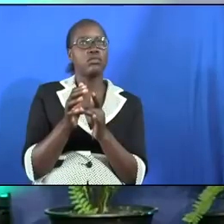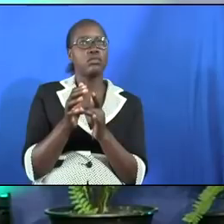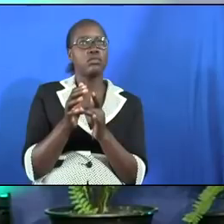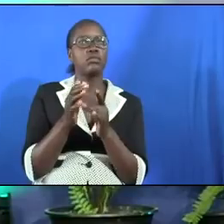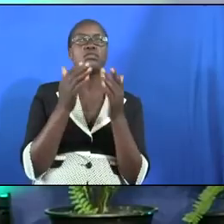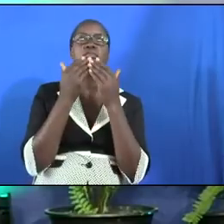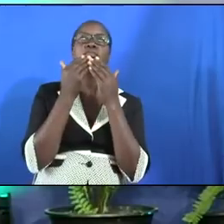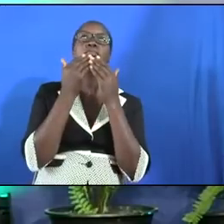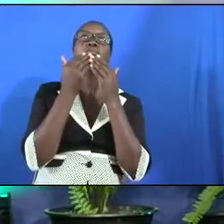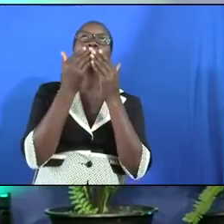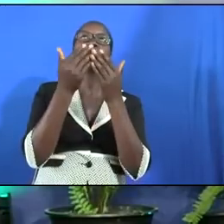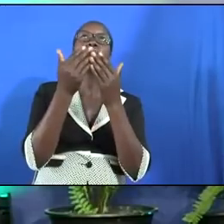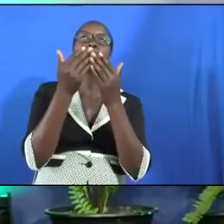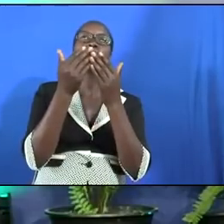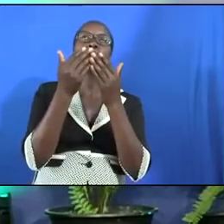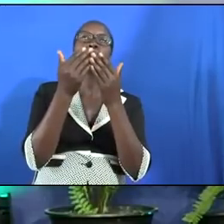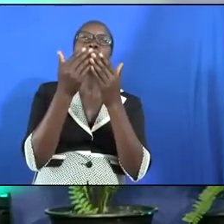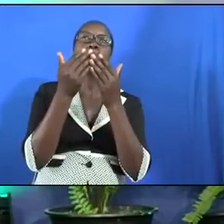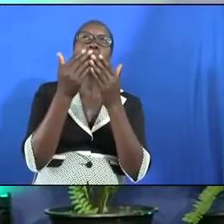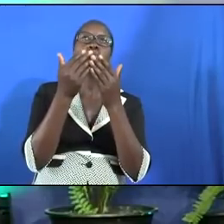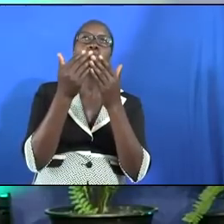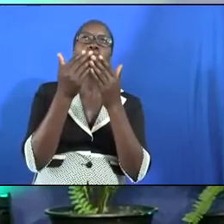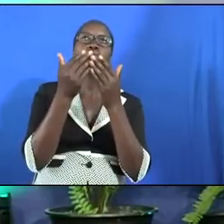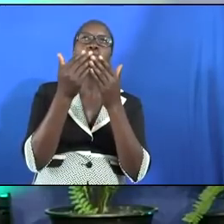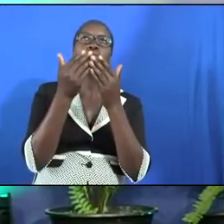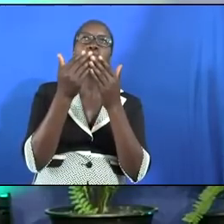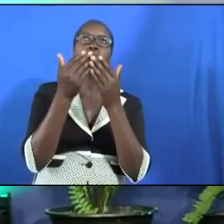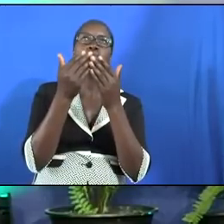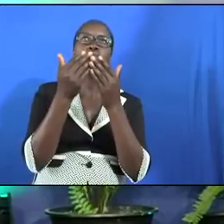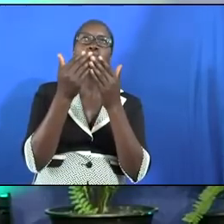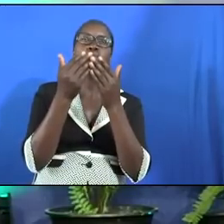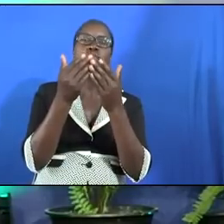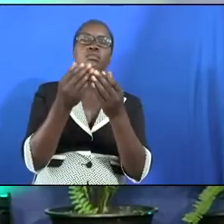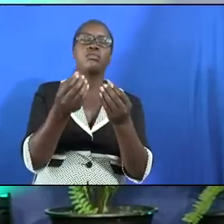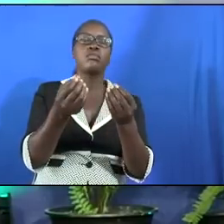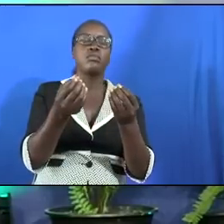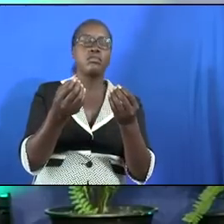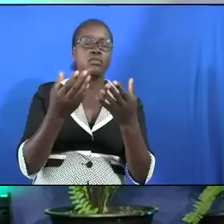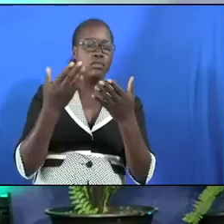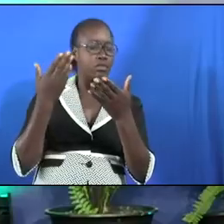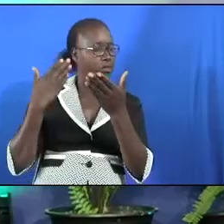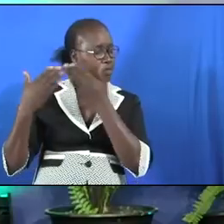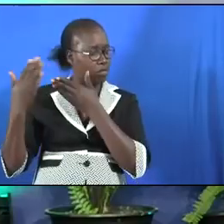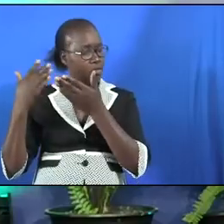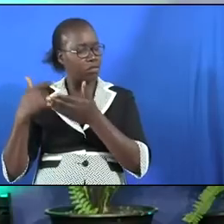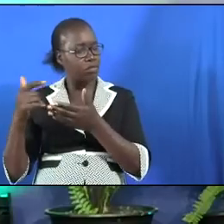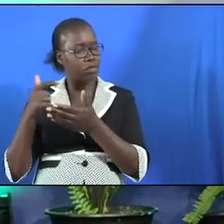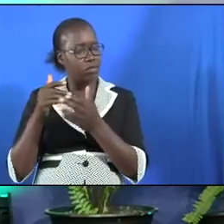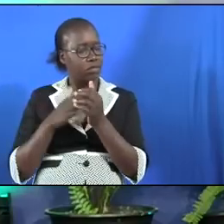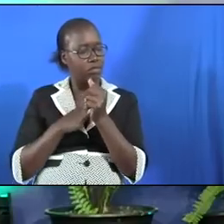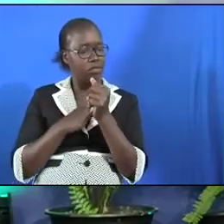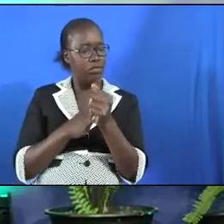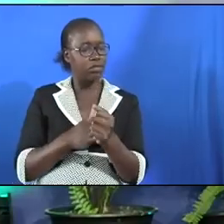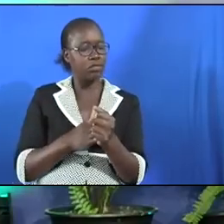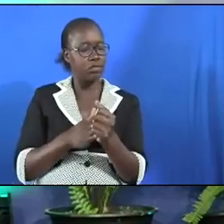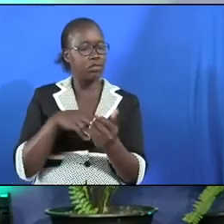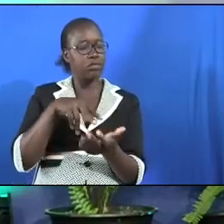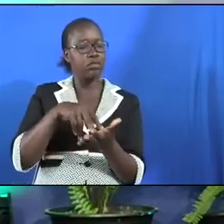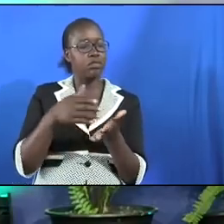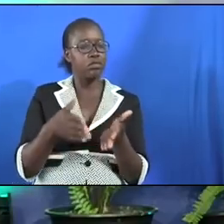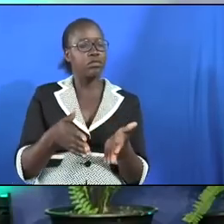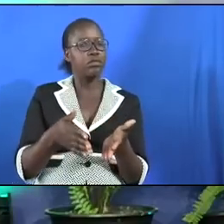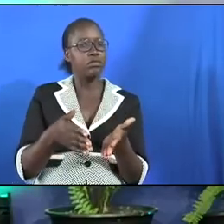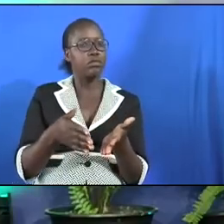we thank you and praise you for leaving this account behind for us to be guided for standing